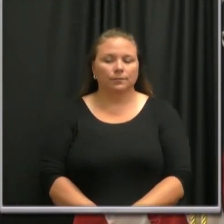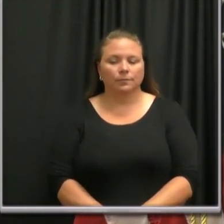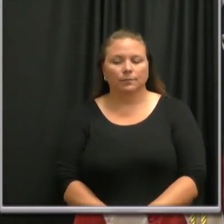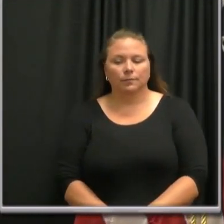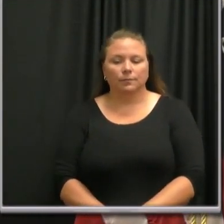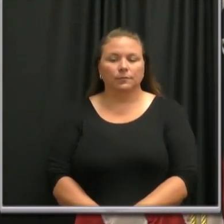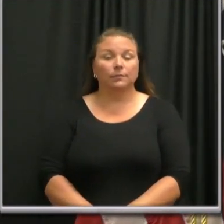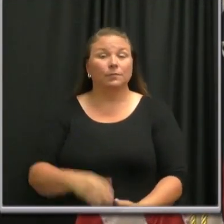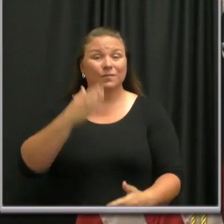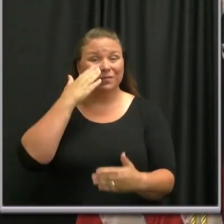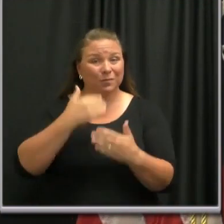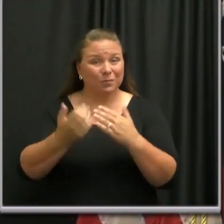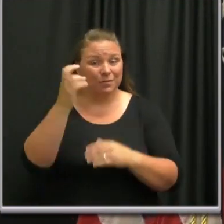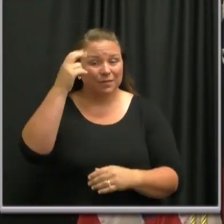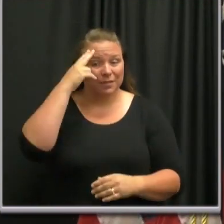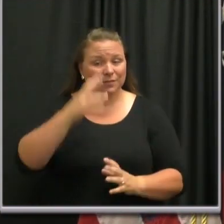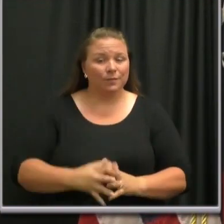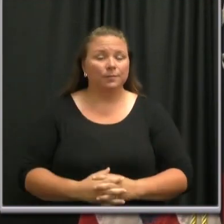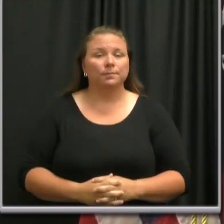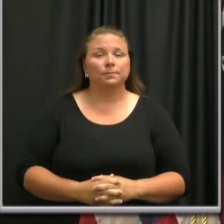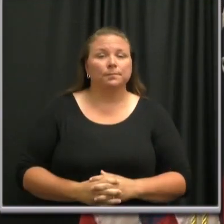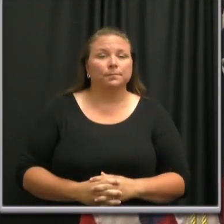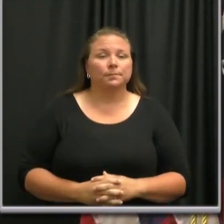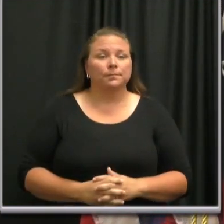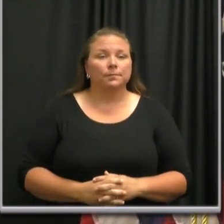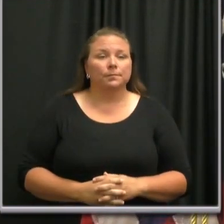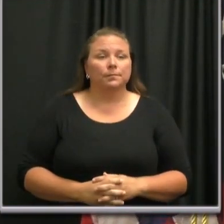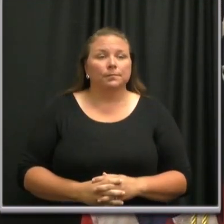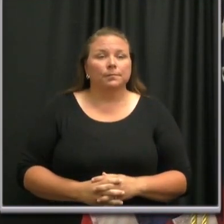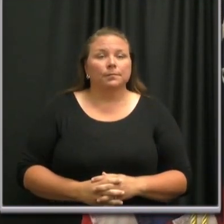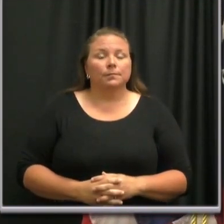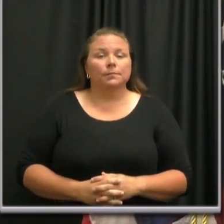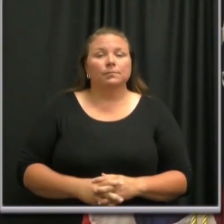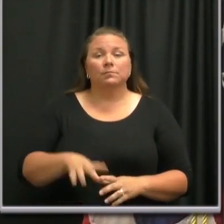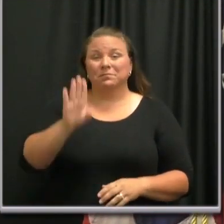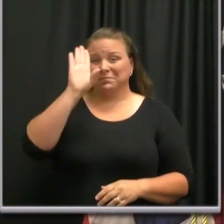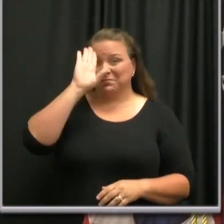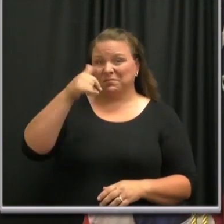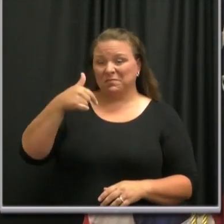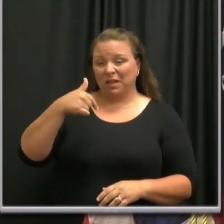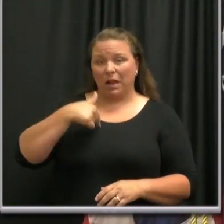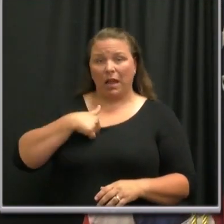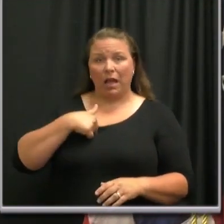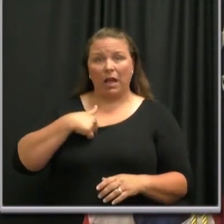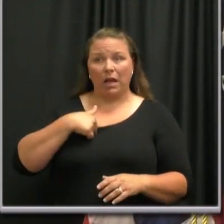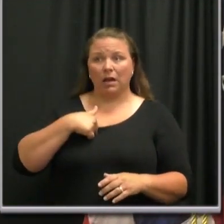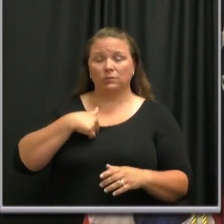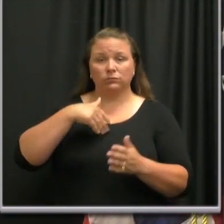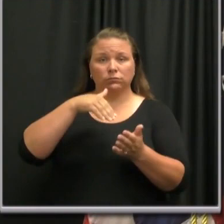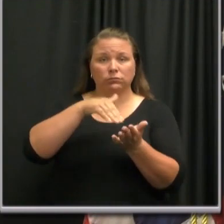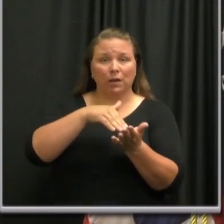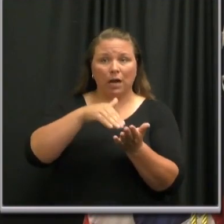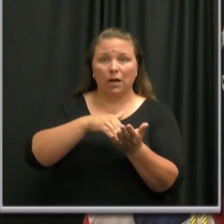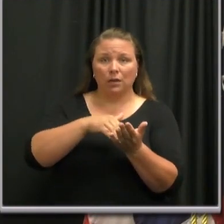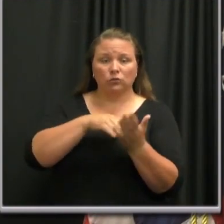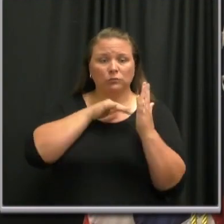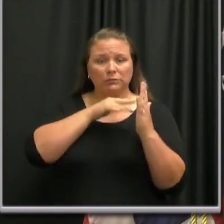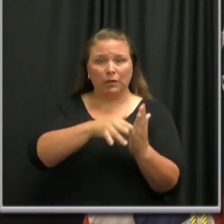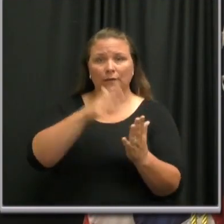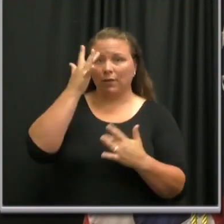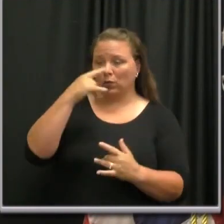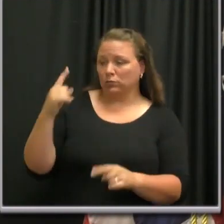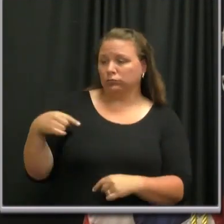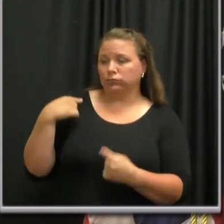Good morning Nashville. I've been studying viruses for 42 years and in that time